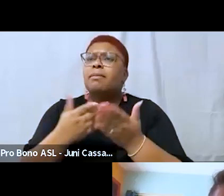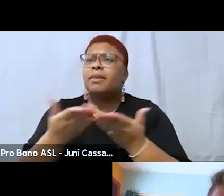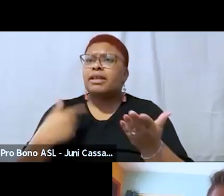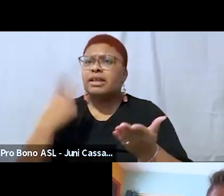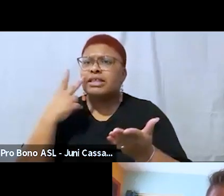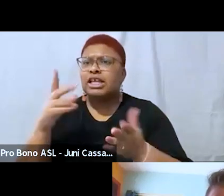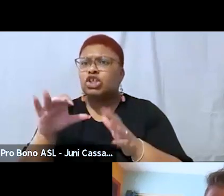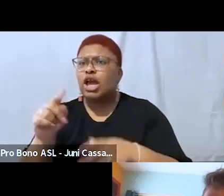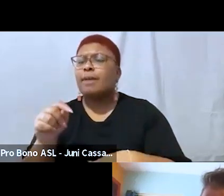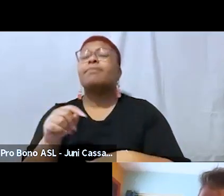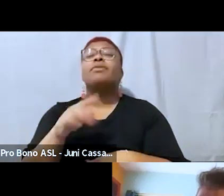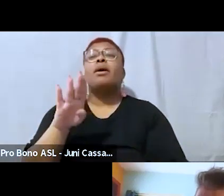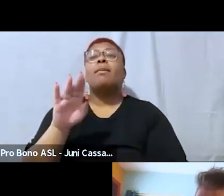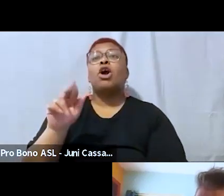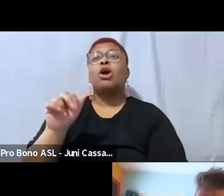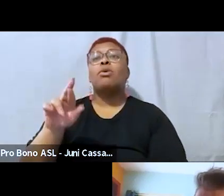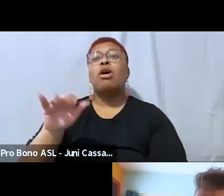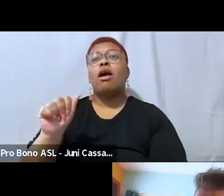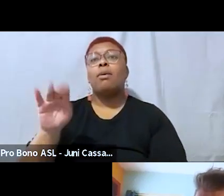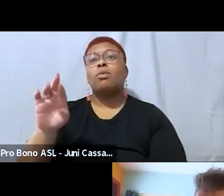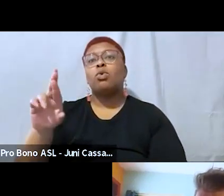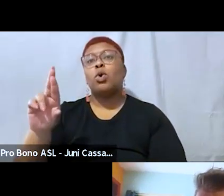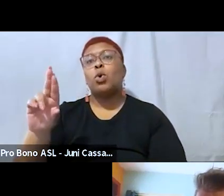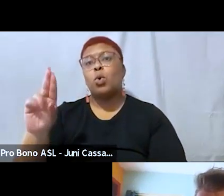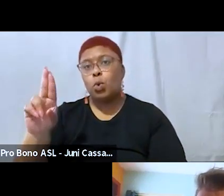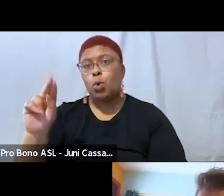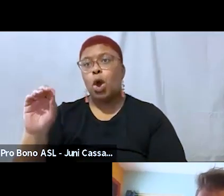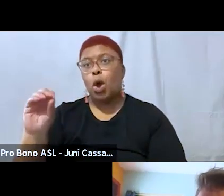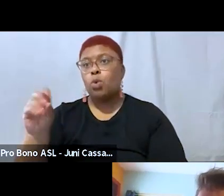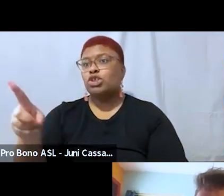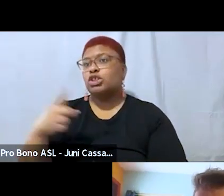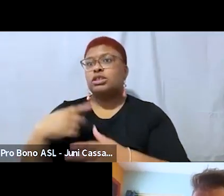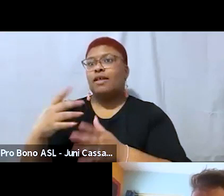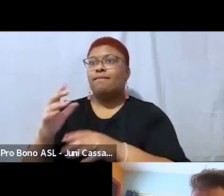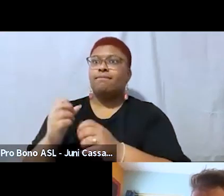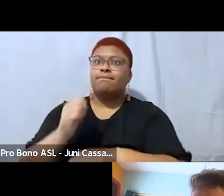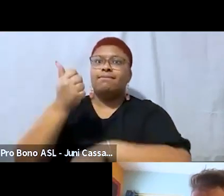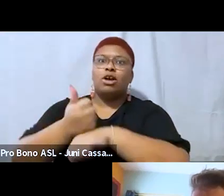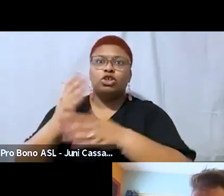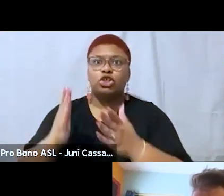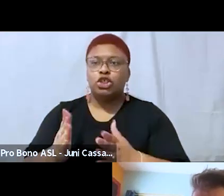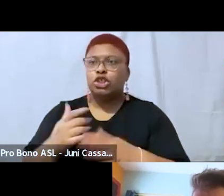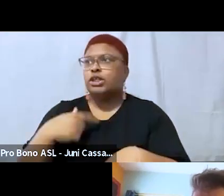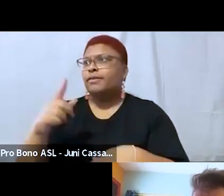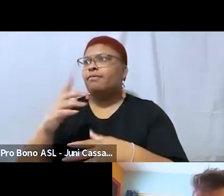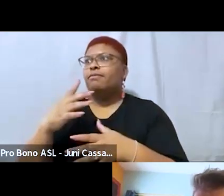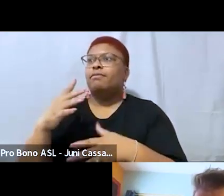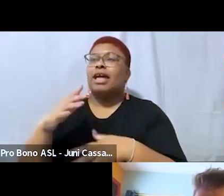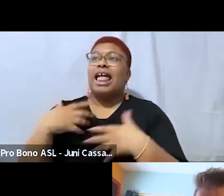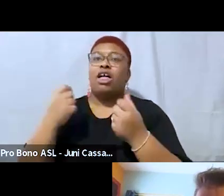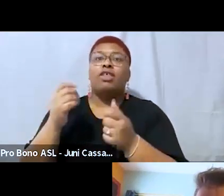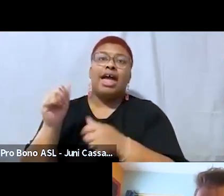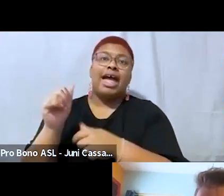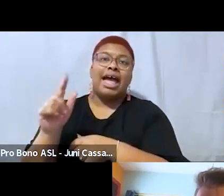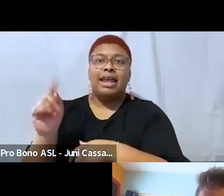bruno points uh uh who's one of the founders of health at every size um as a concept uh points out that super size me was actually a really